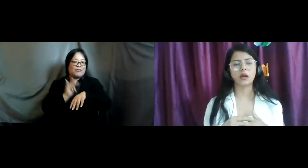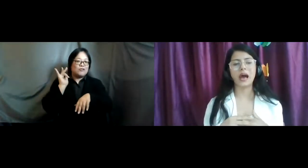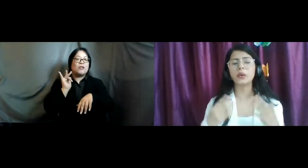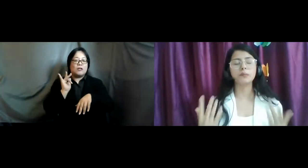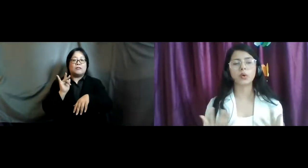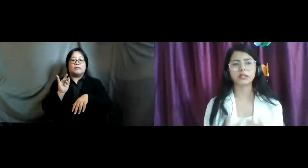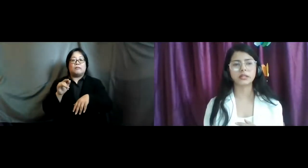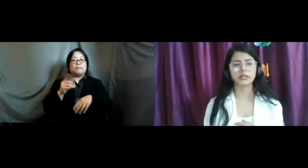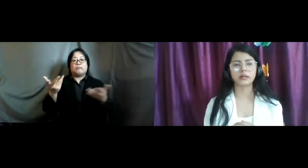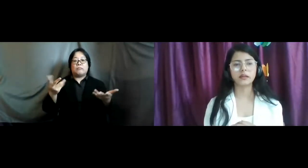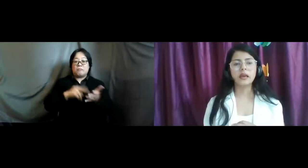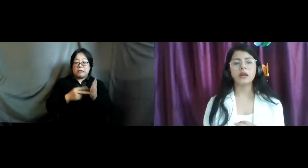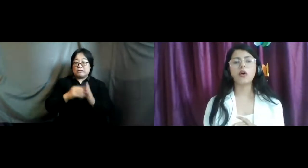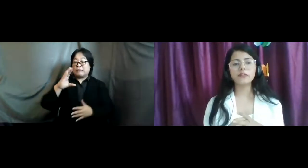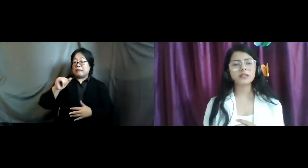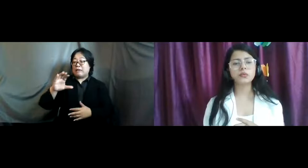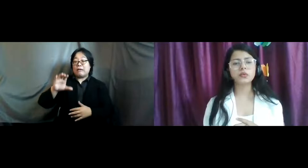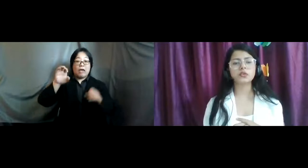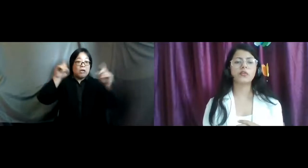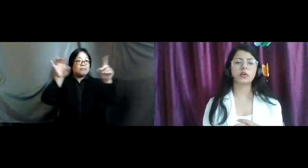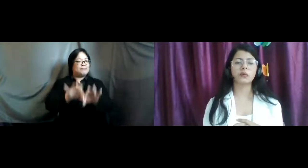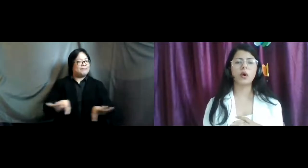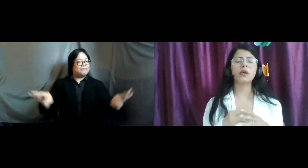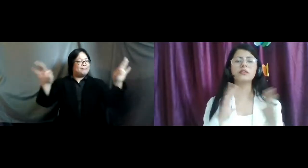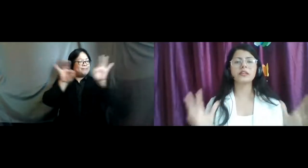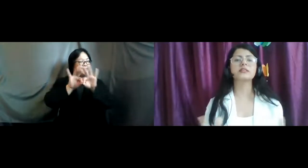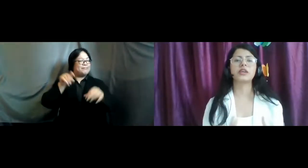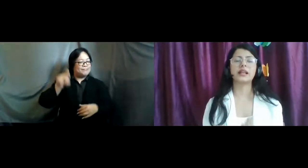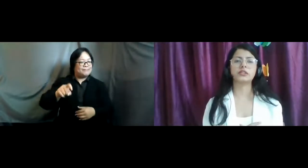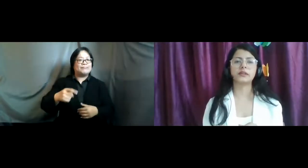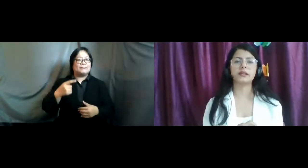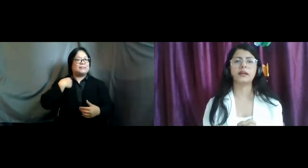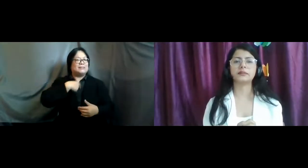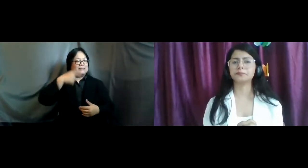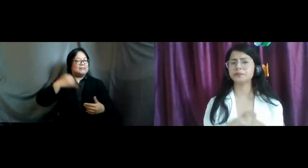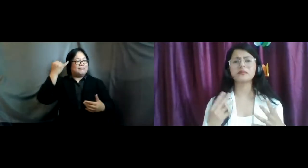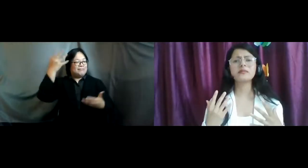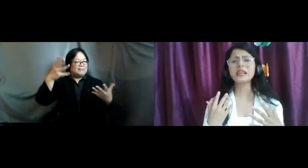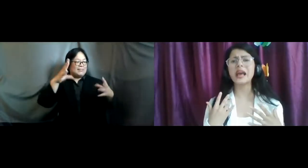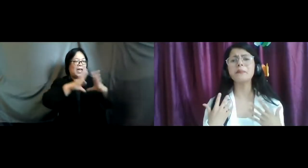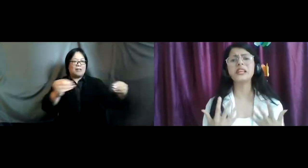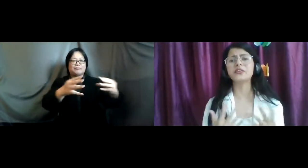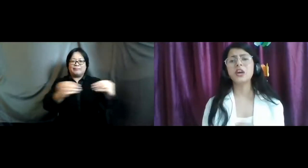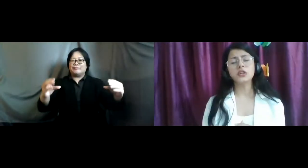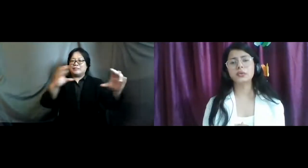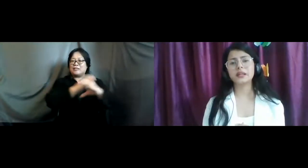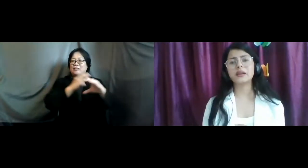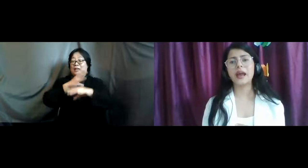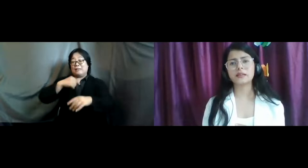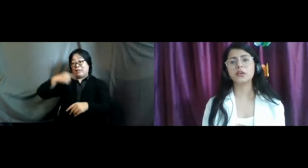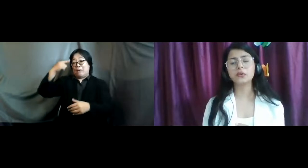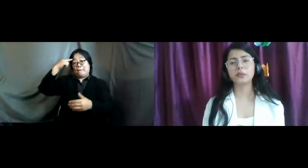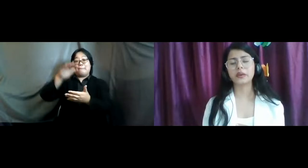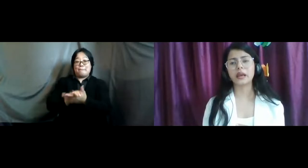and how important it is and obviously we should overcome all of these challenges and i believe together